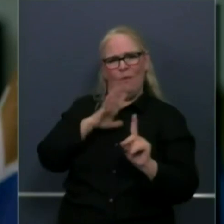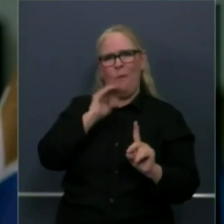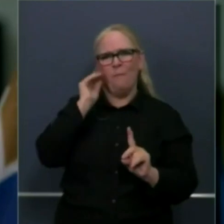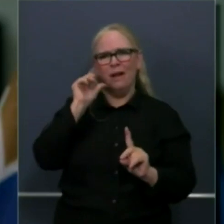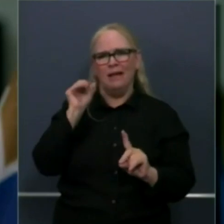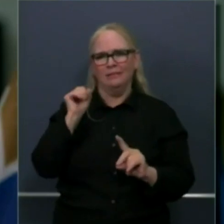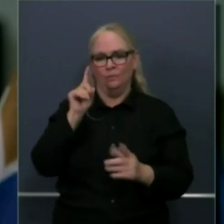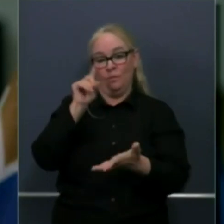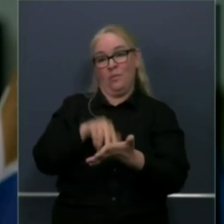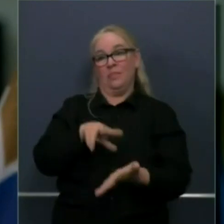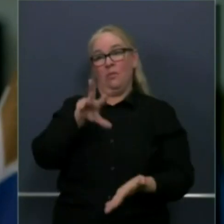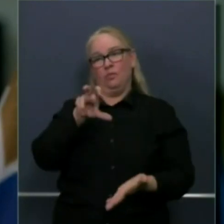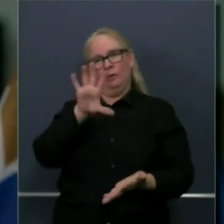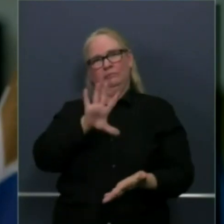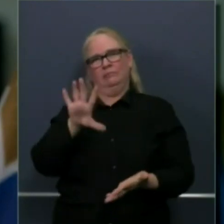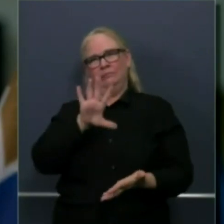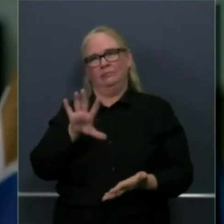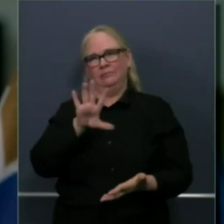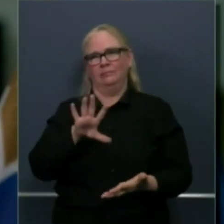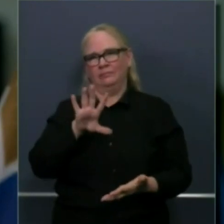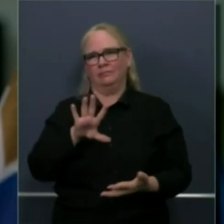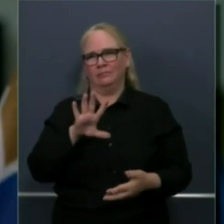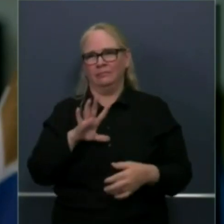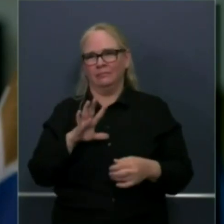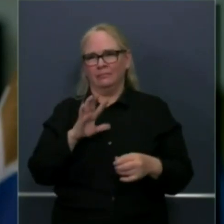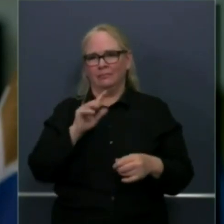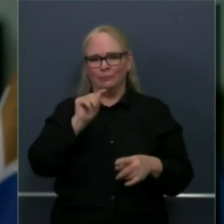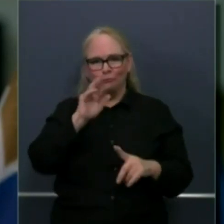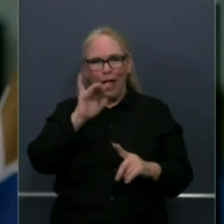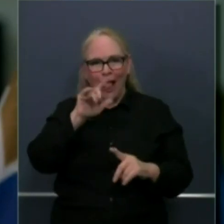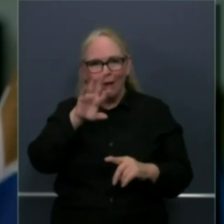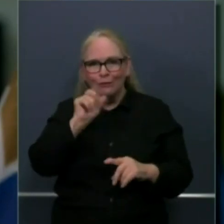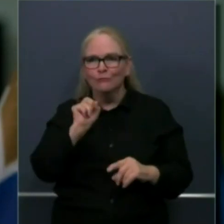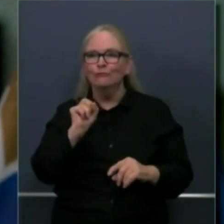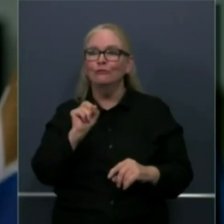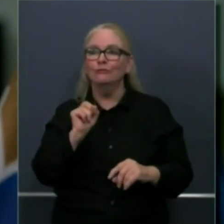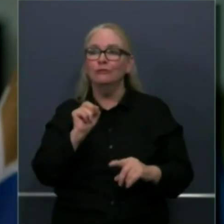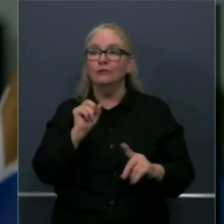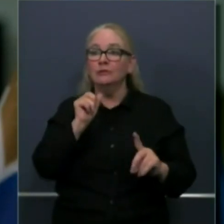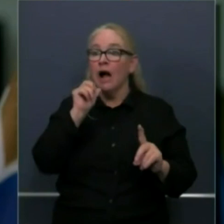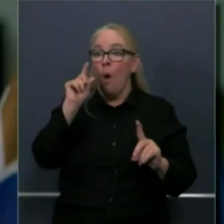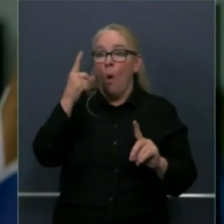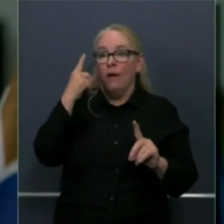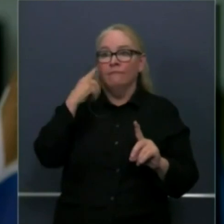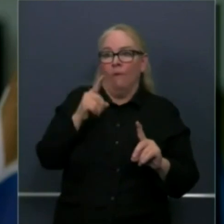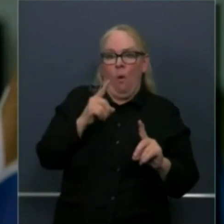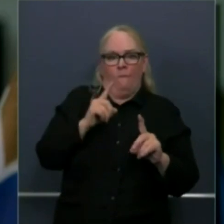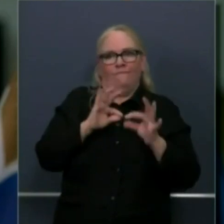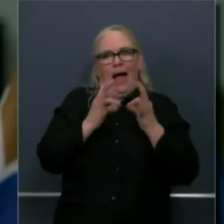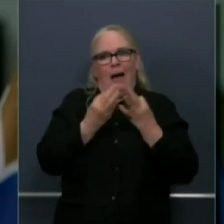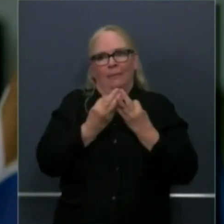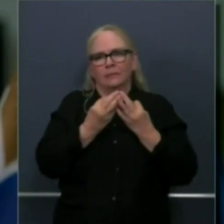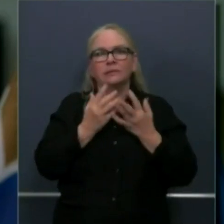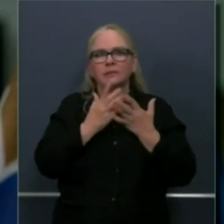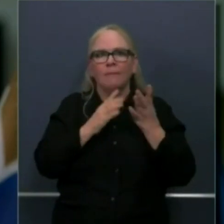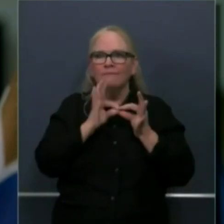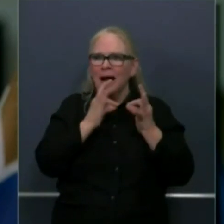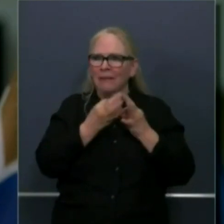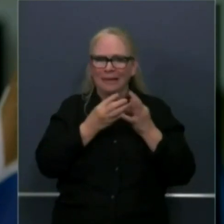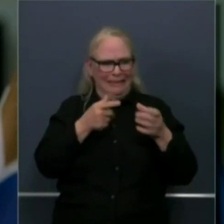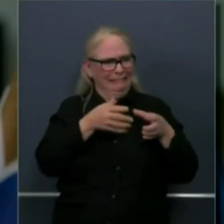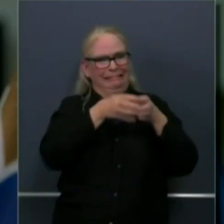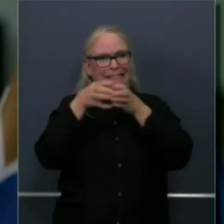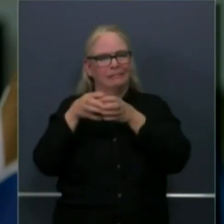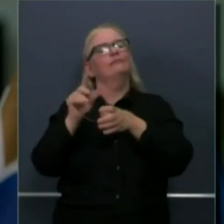out as well and there's families not just individuals in those trailers in addition uh to those fifteen thousand rooms so i just want to thank our team